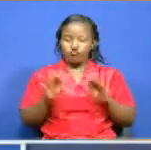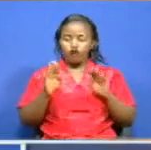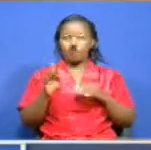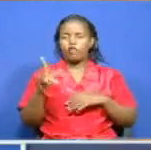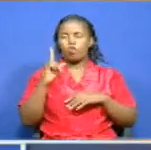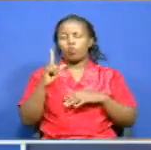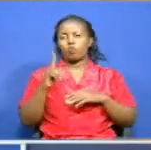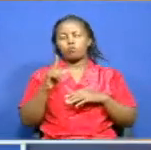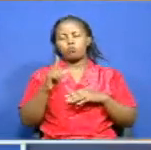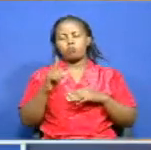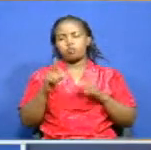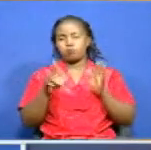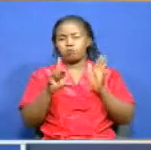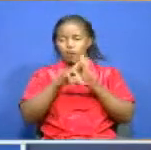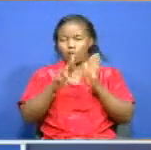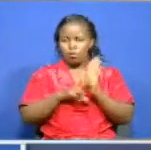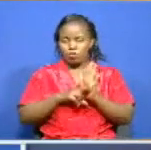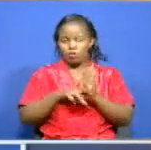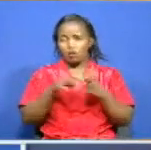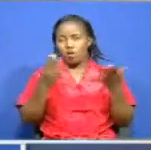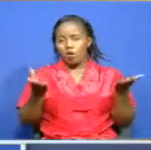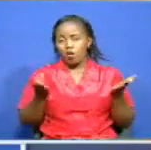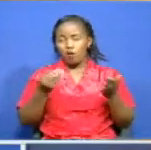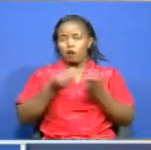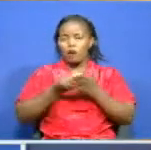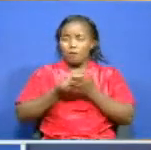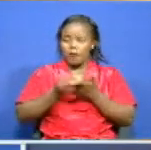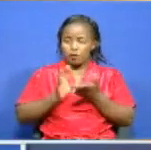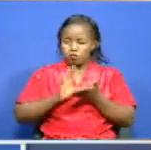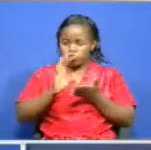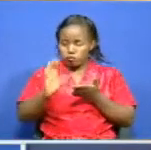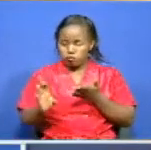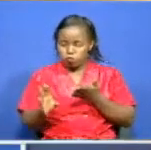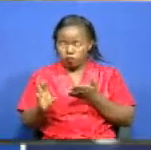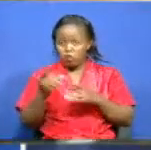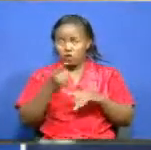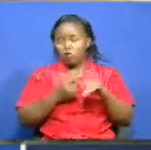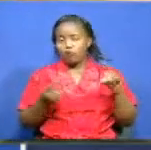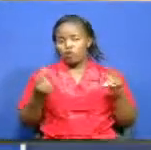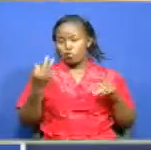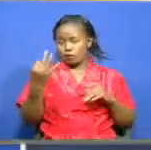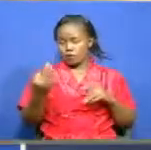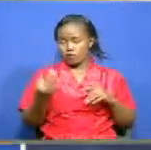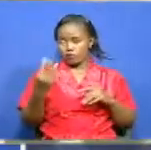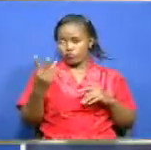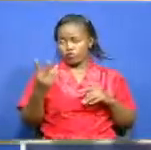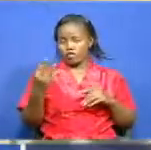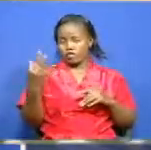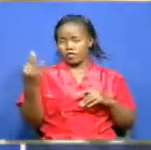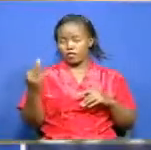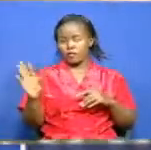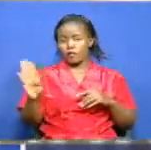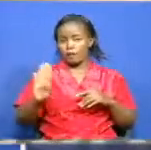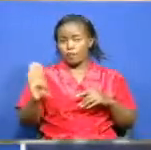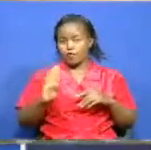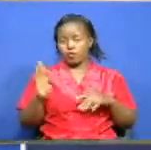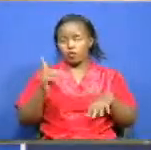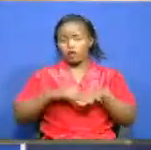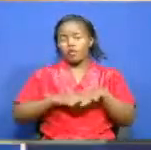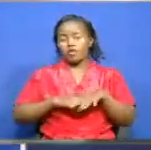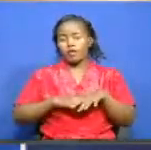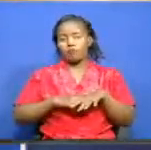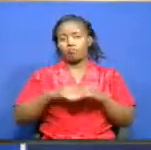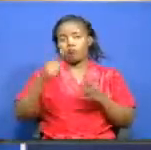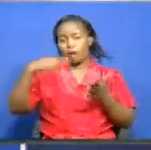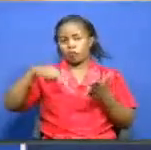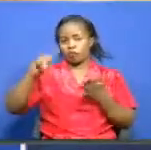370 billion shillings, equitable share up from 343 billion shillings. If passed, the bill will see